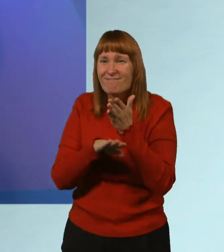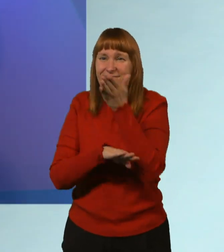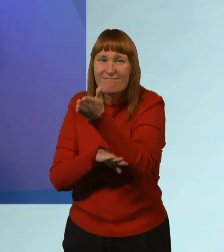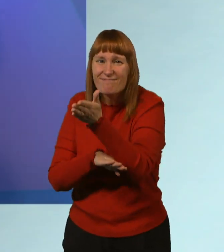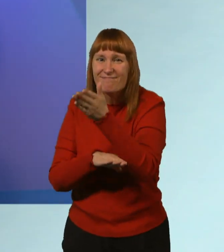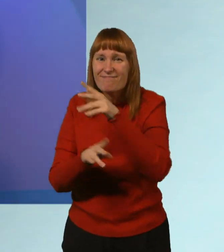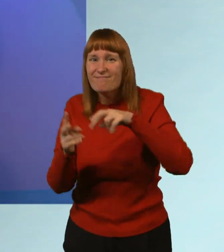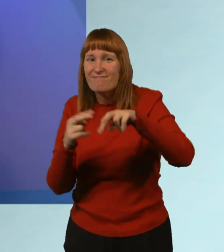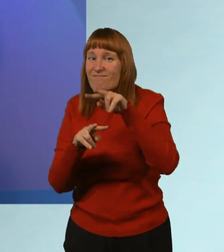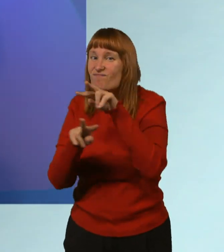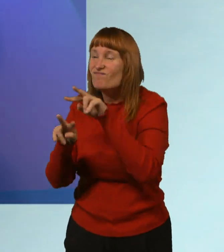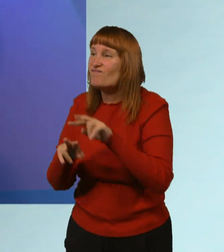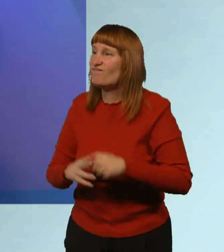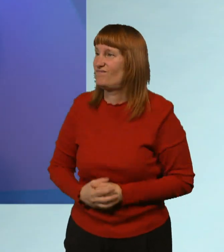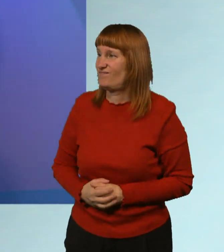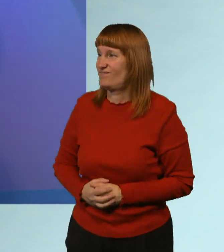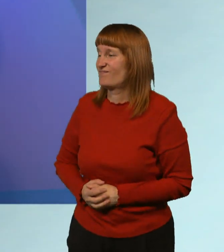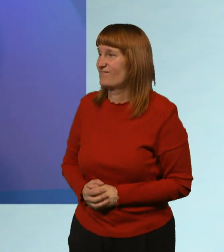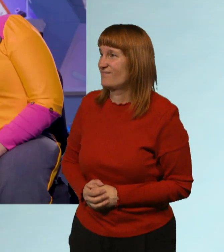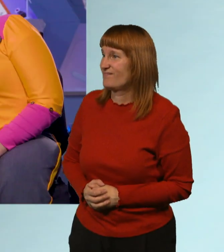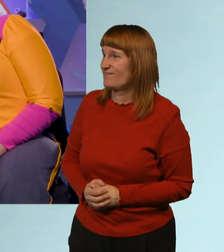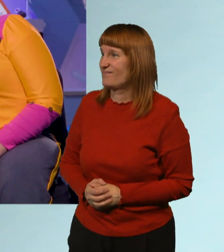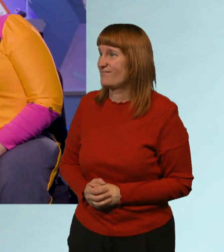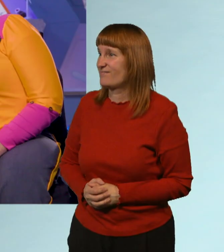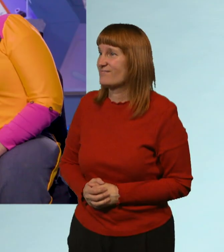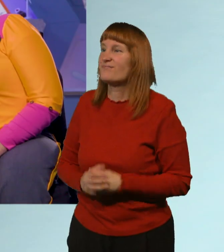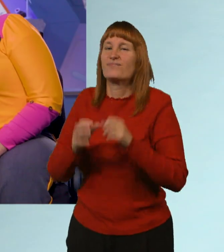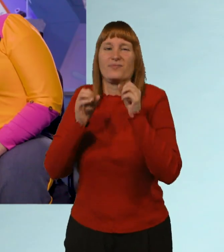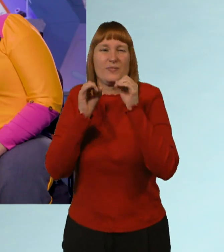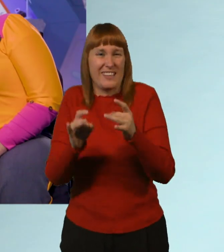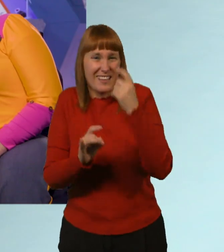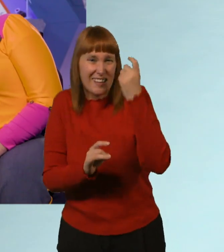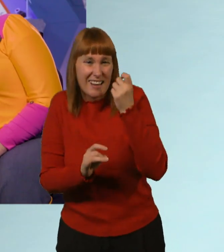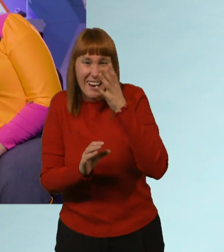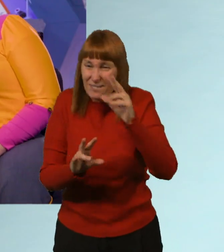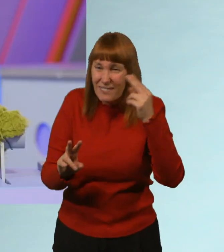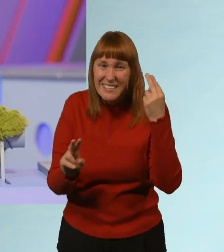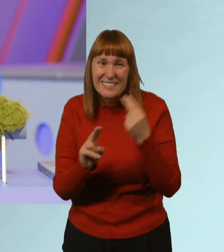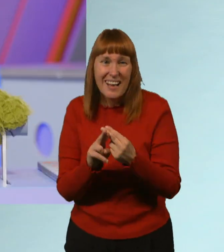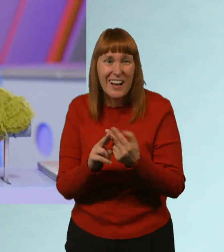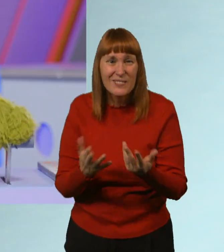Setting course for a sharing adventure. OK, Curiosity. Let's zoom around.